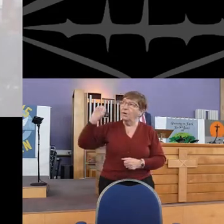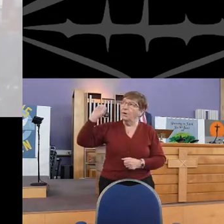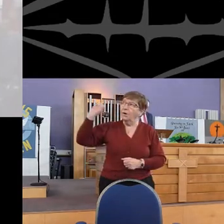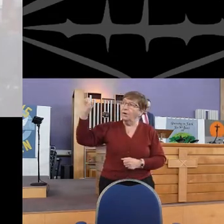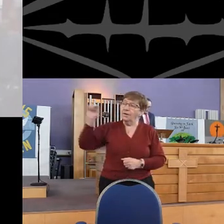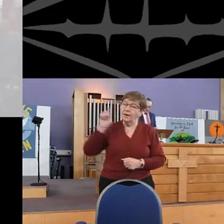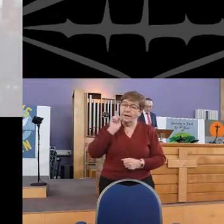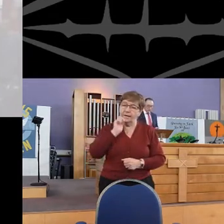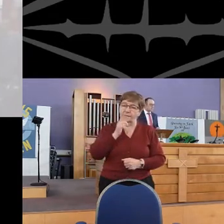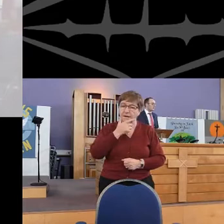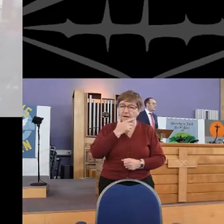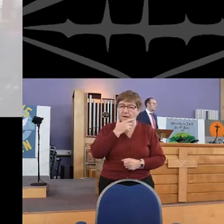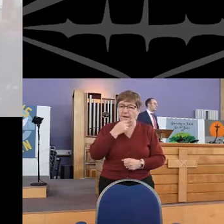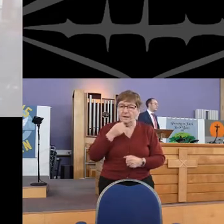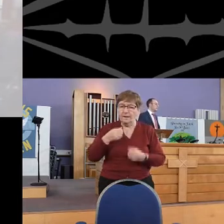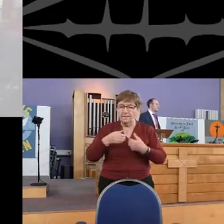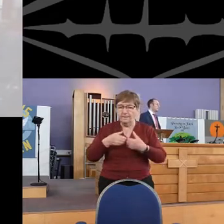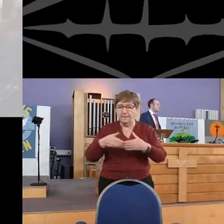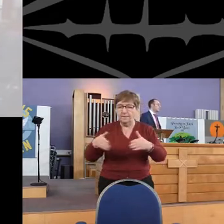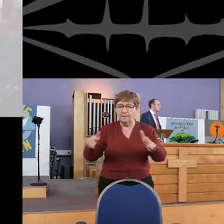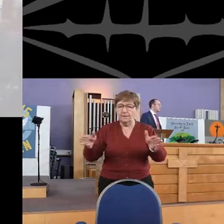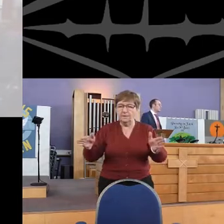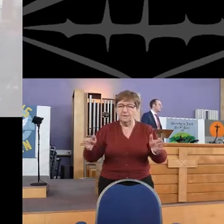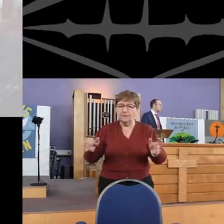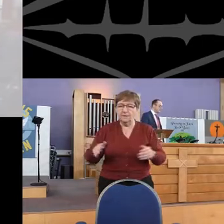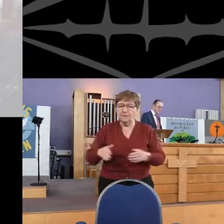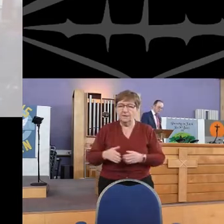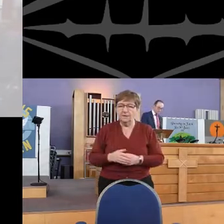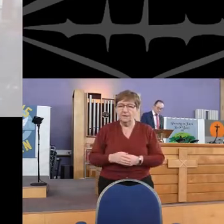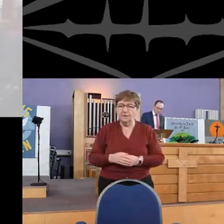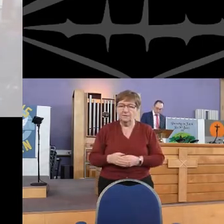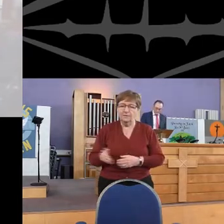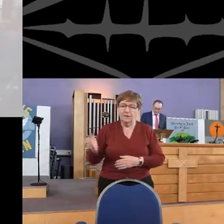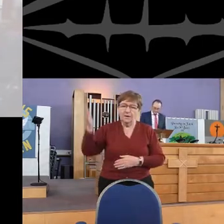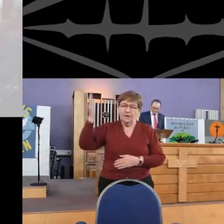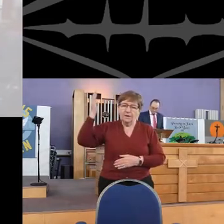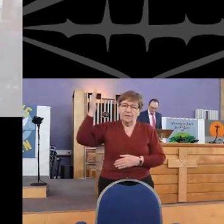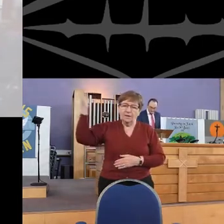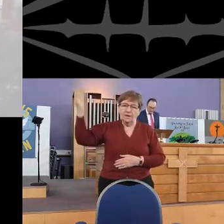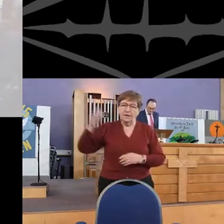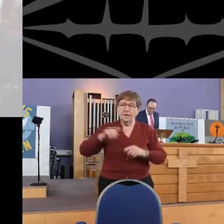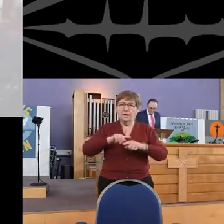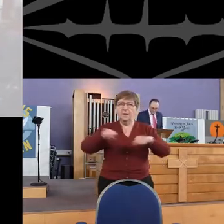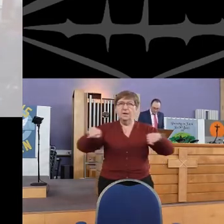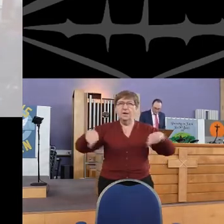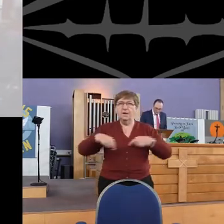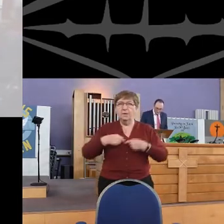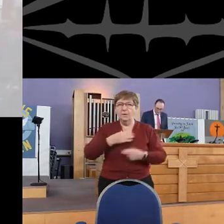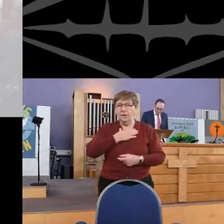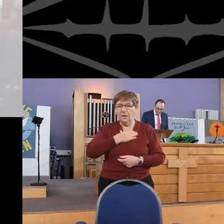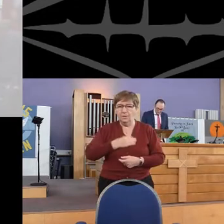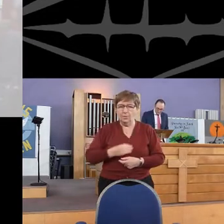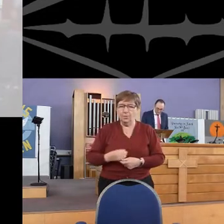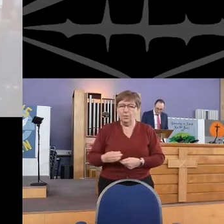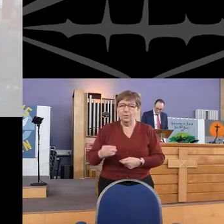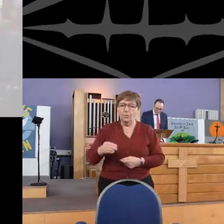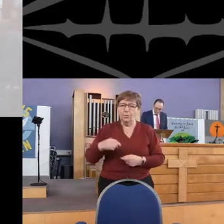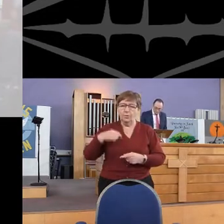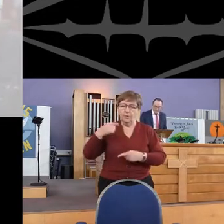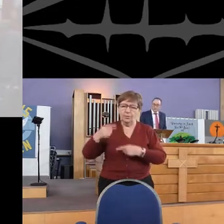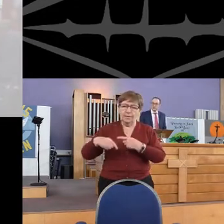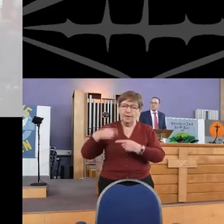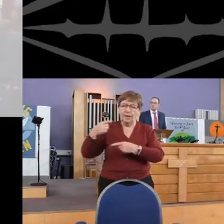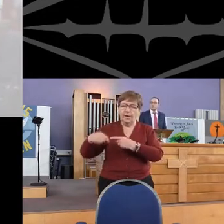nevermore my temple be. Free me